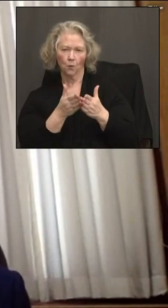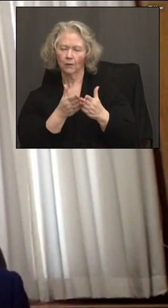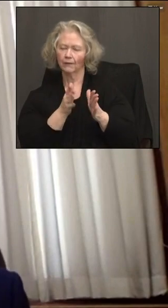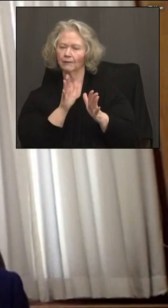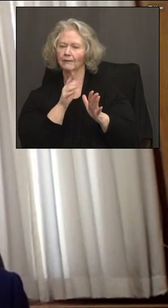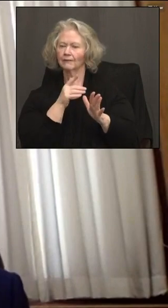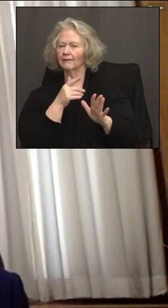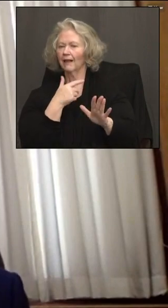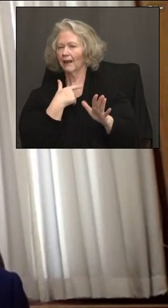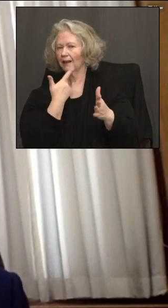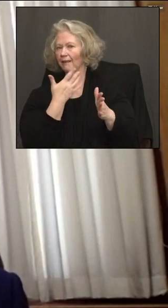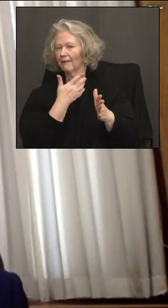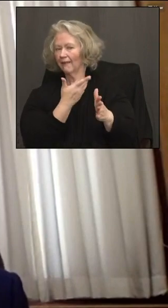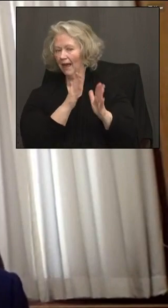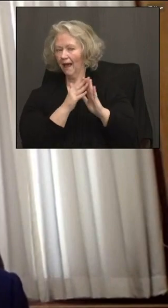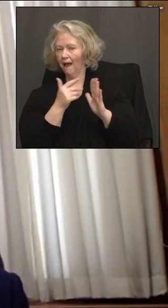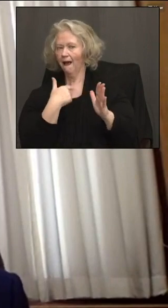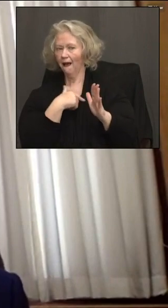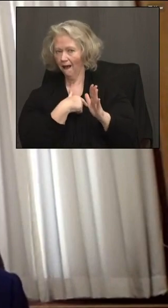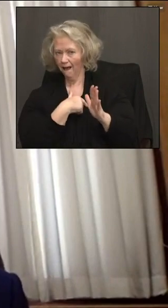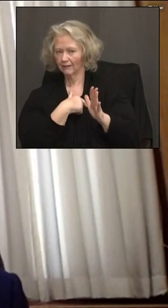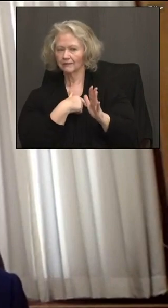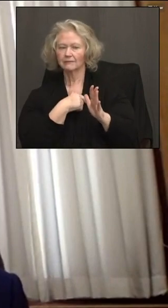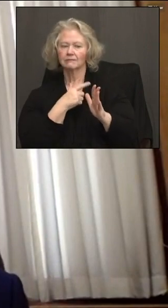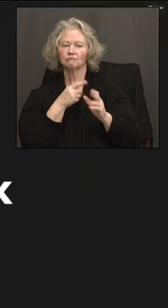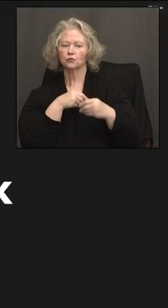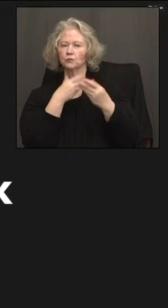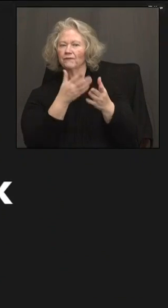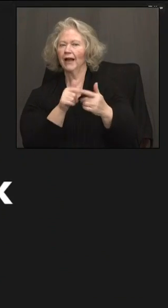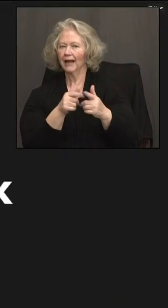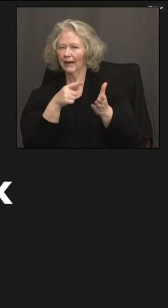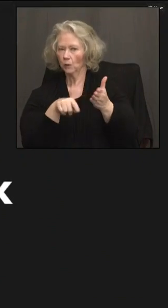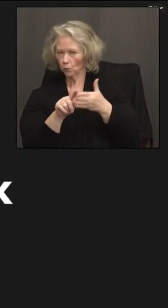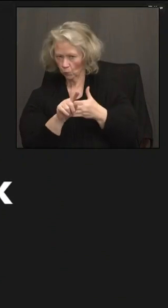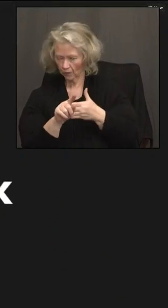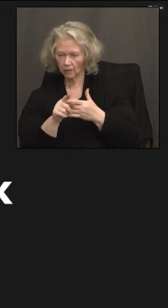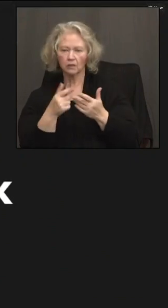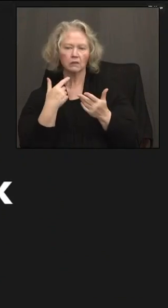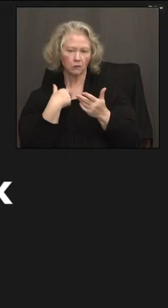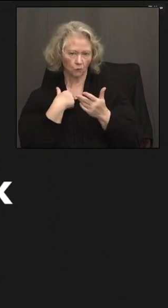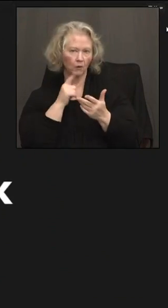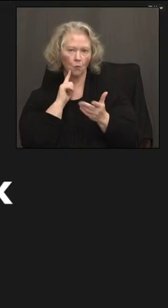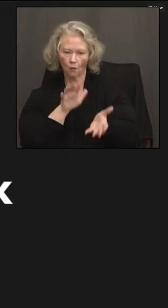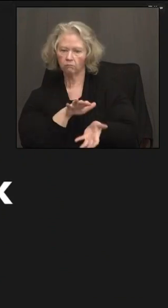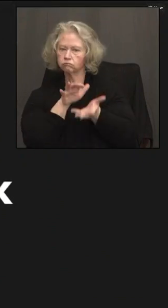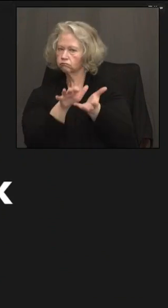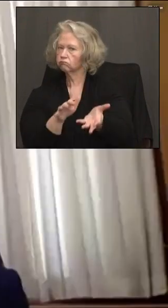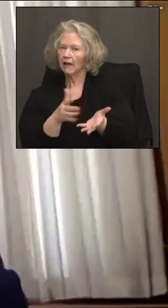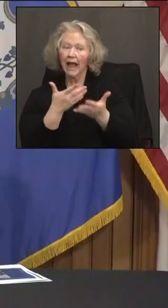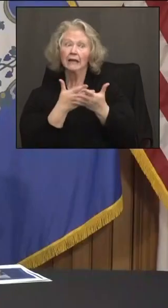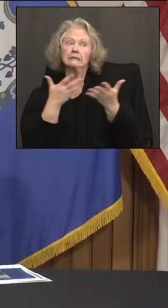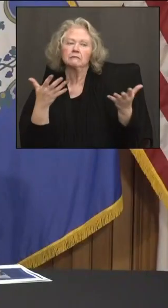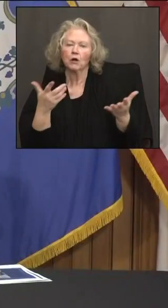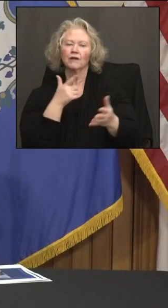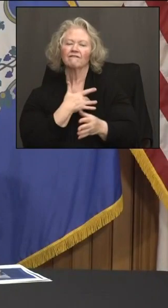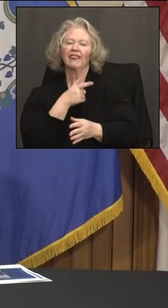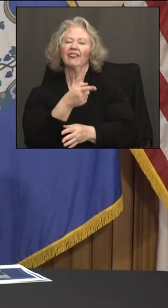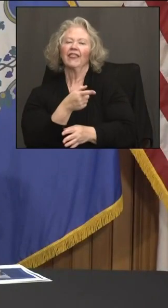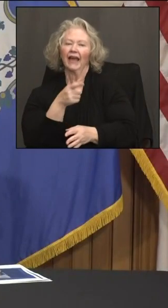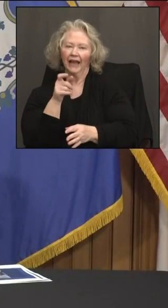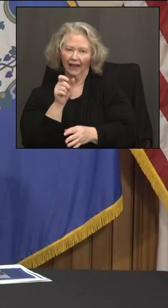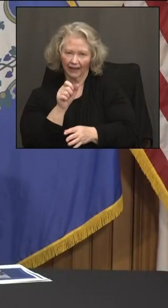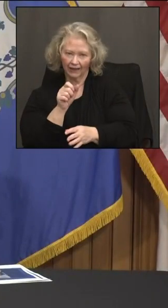they've asked for allocation of vaccine for next week. We're going to help ensure that that's fulfilled and that they get as much vaccine as they think they can